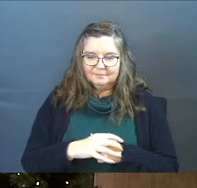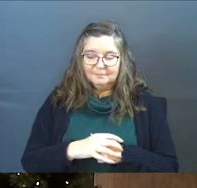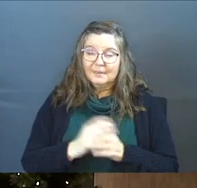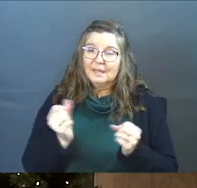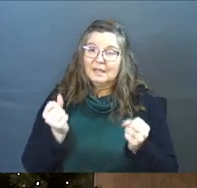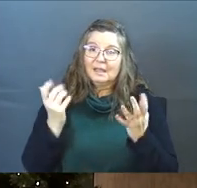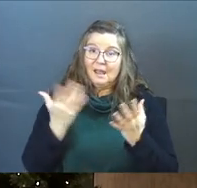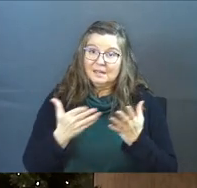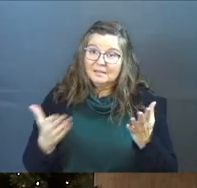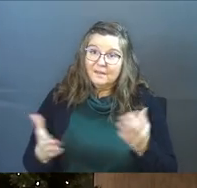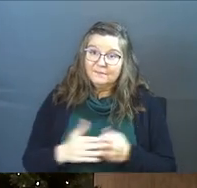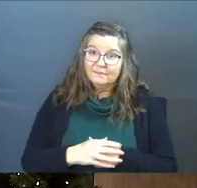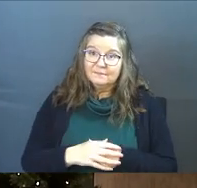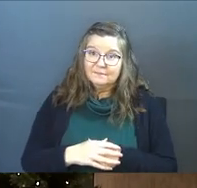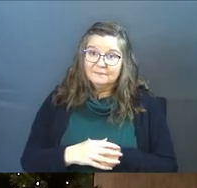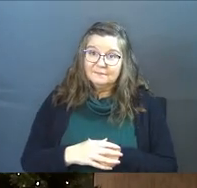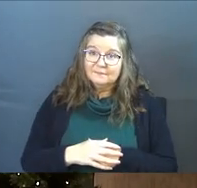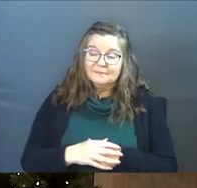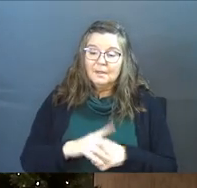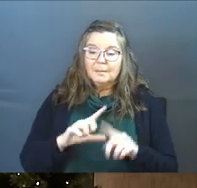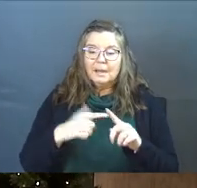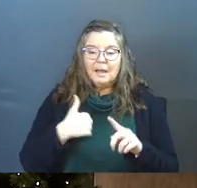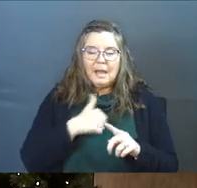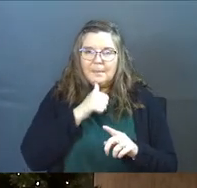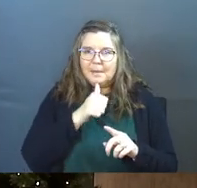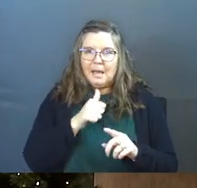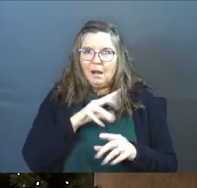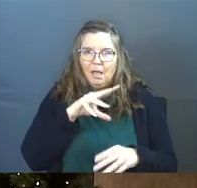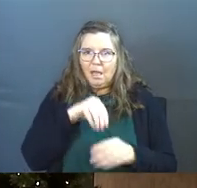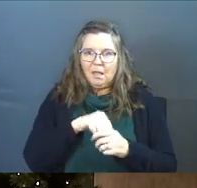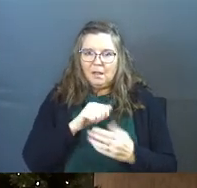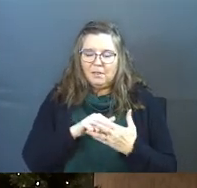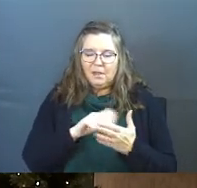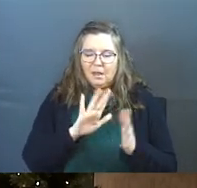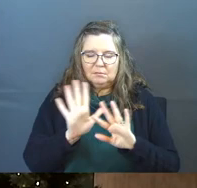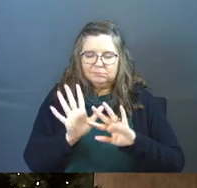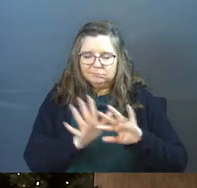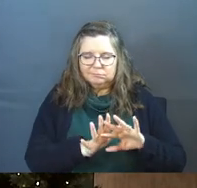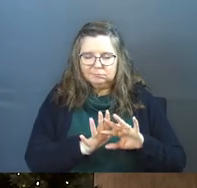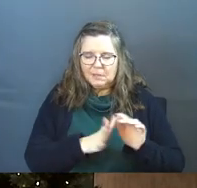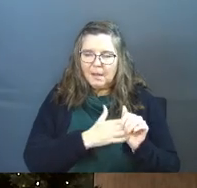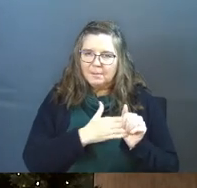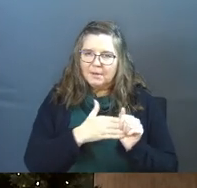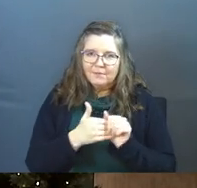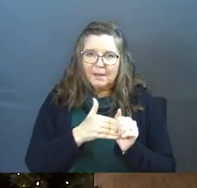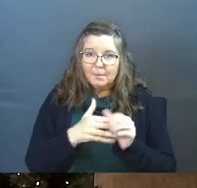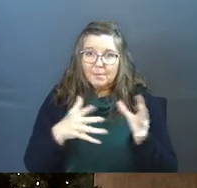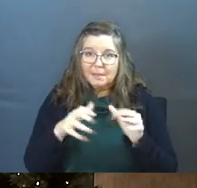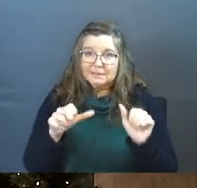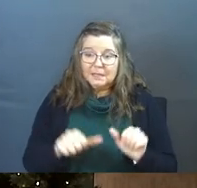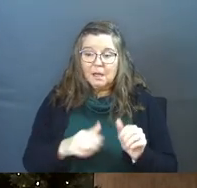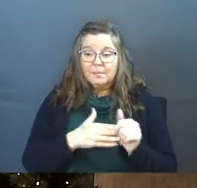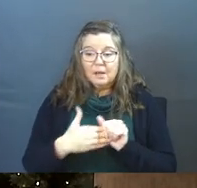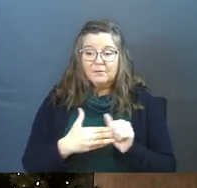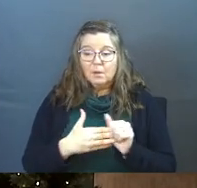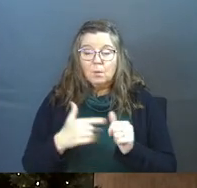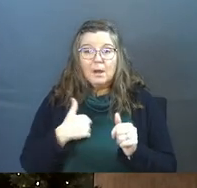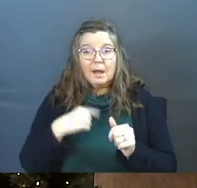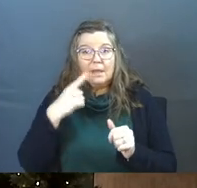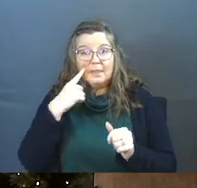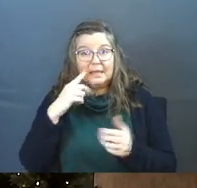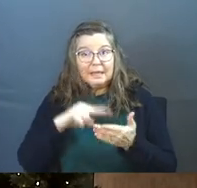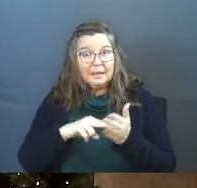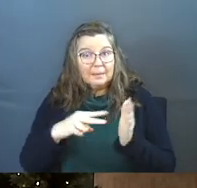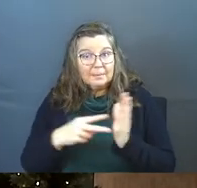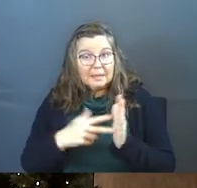There's a lot of stuff. But he says, I'm not going to get into that merely stuff. I'm going to flex as much as I can. And by flexing, what I